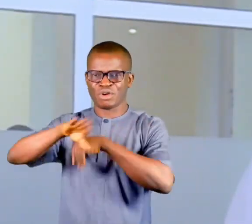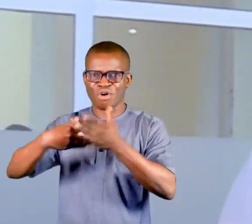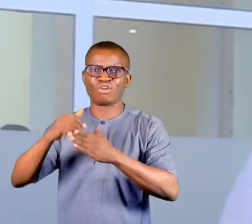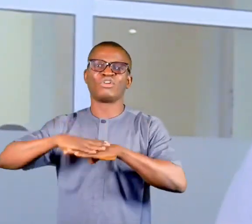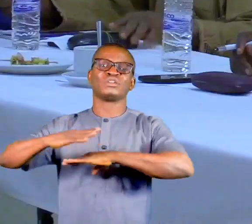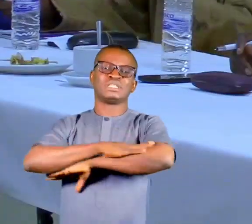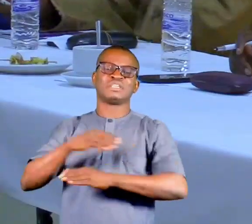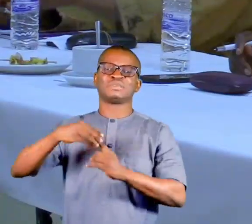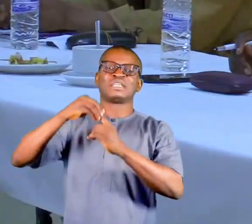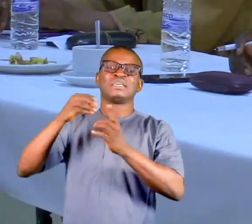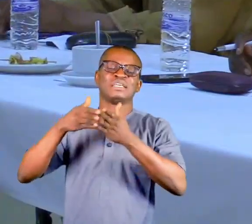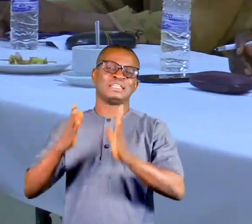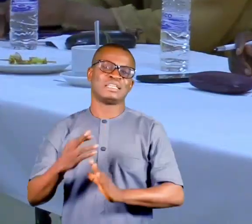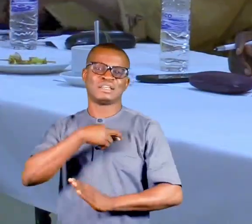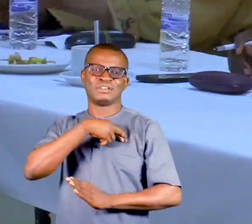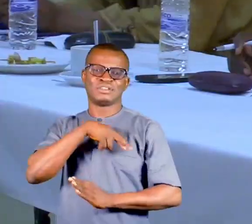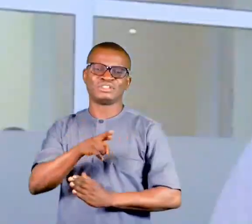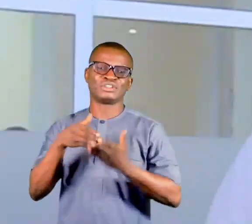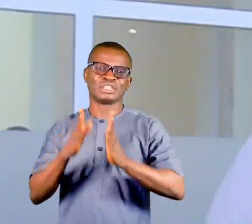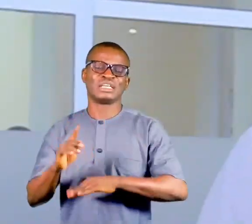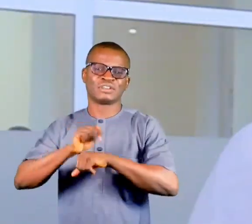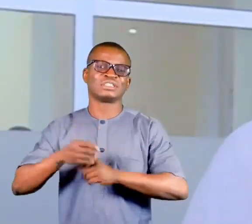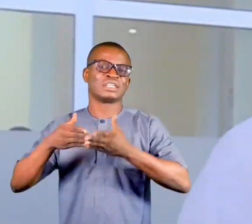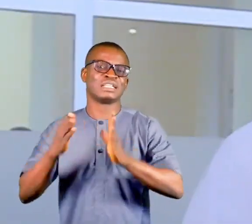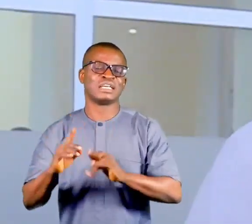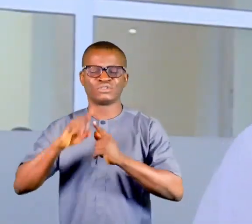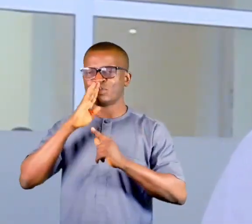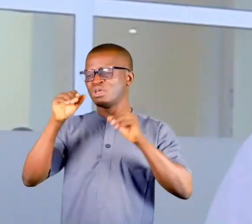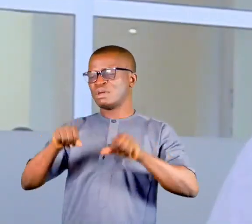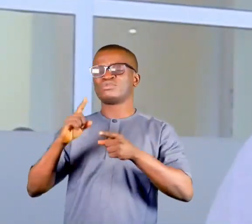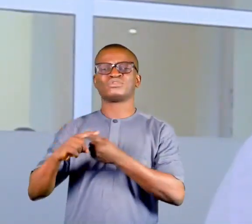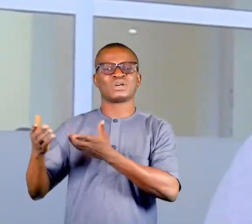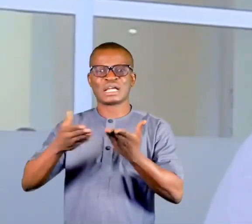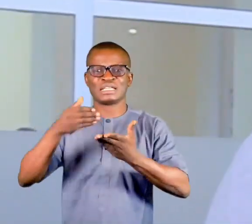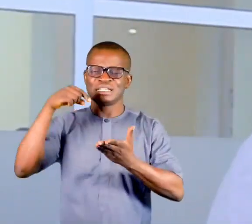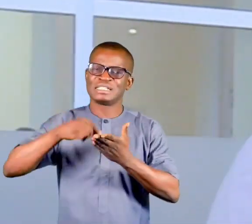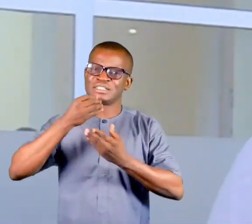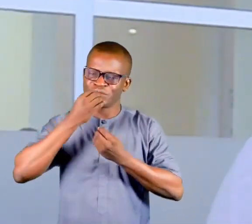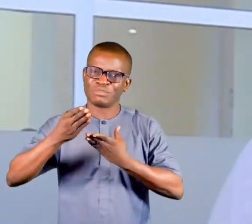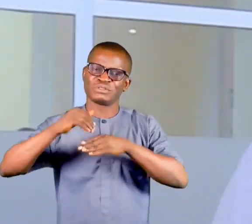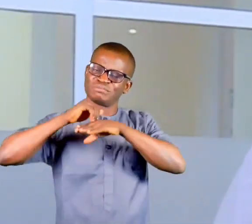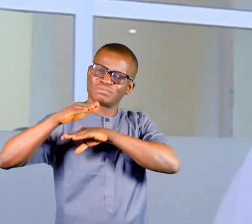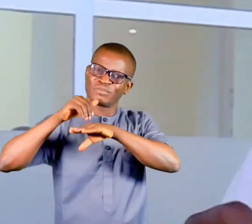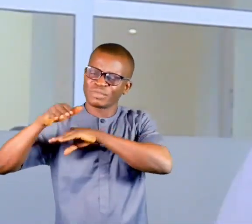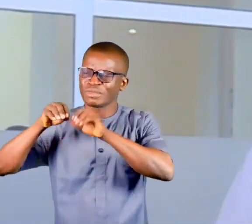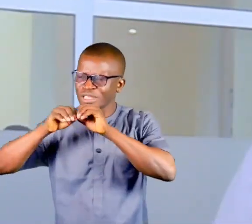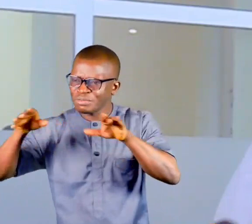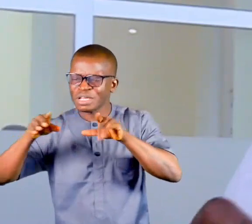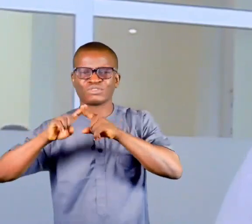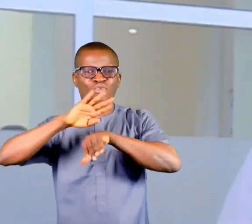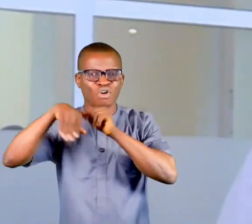on board, especially the leaders, traditional leaders and religious leaders to be able to carry this message to the